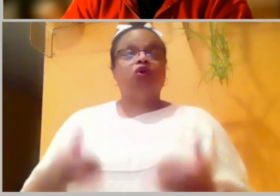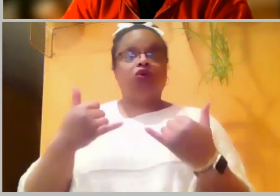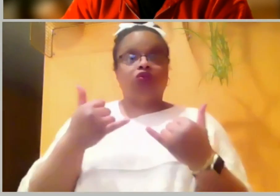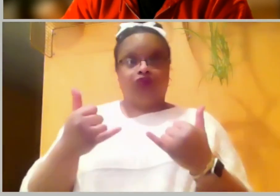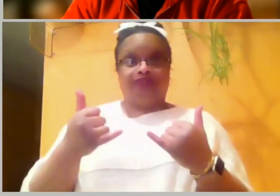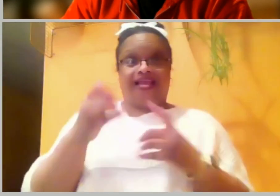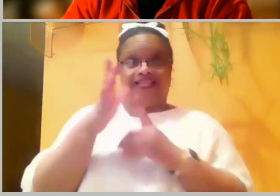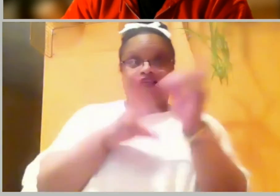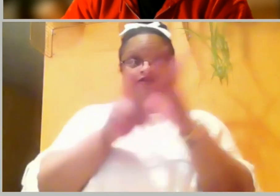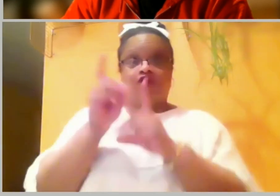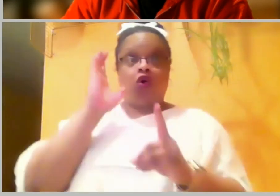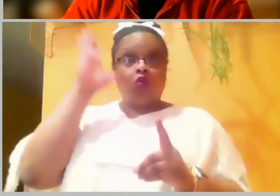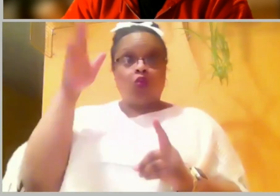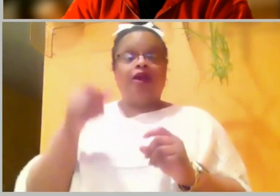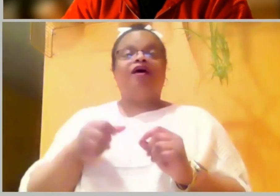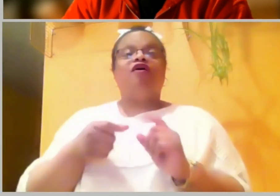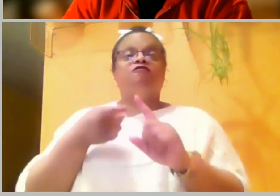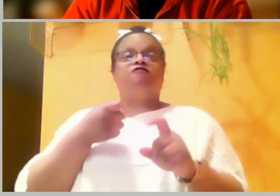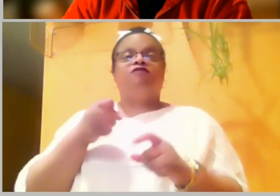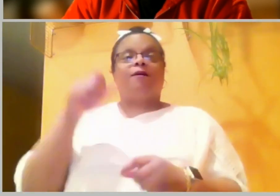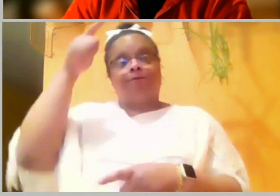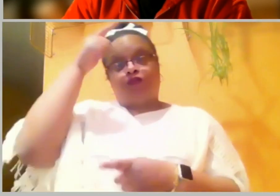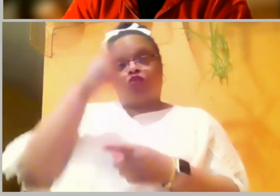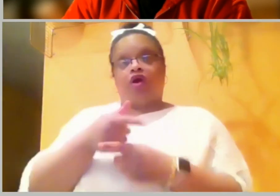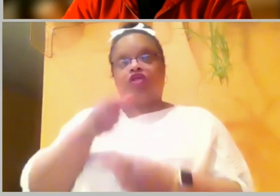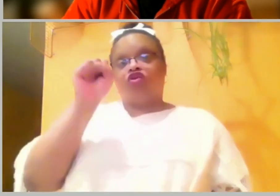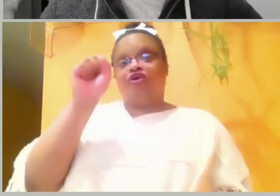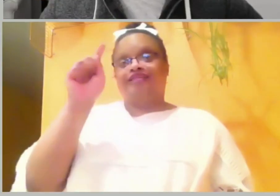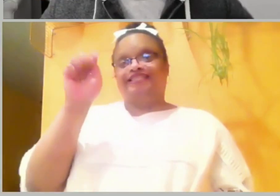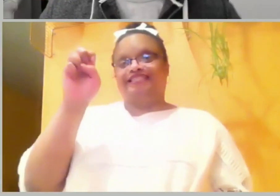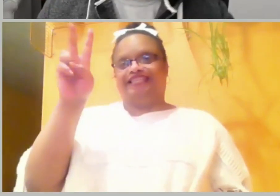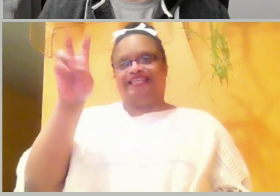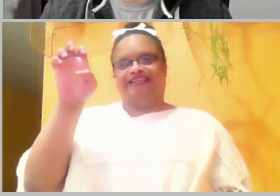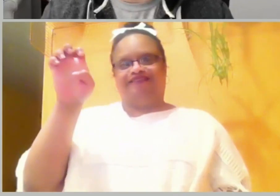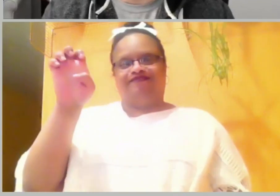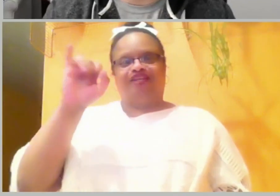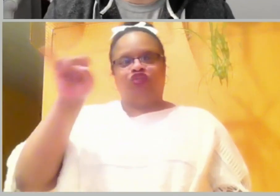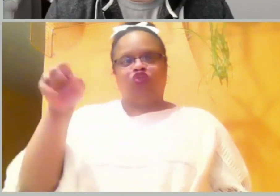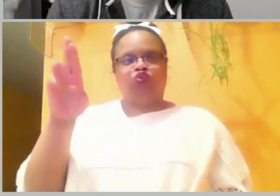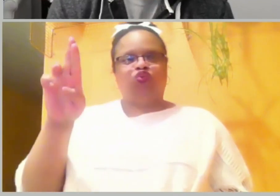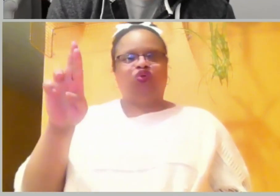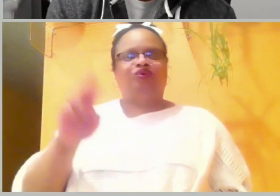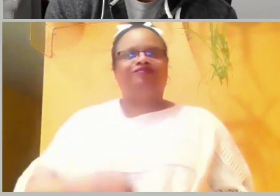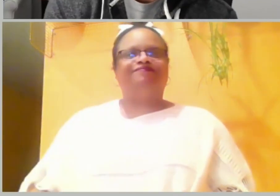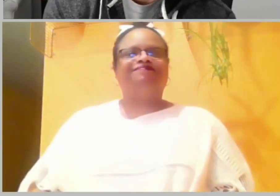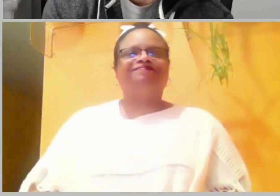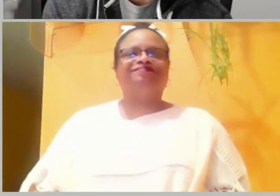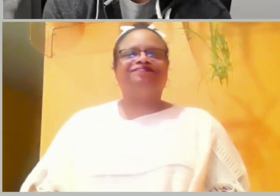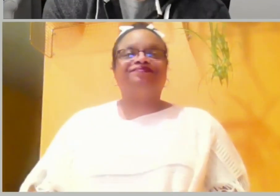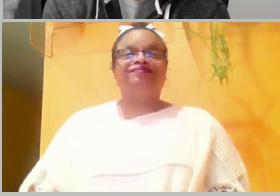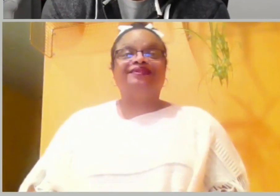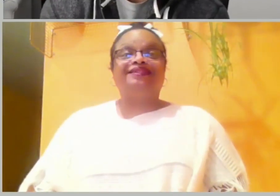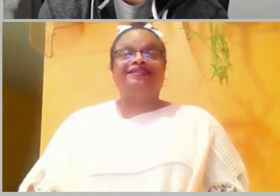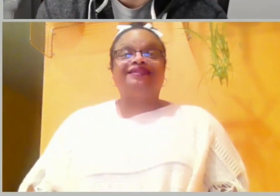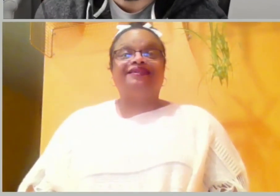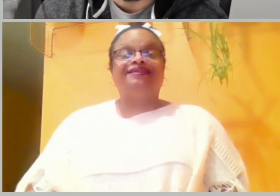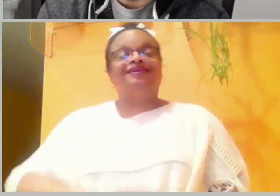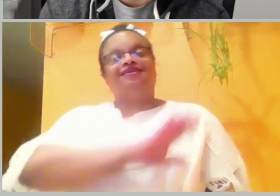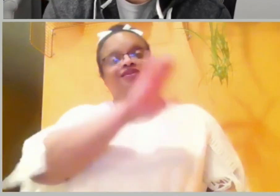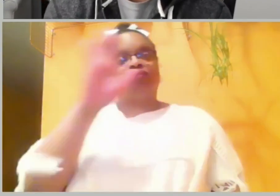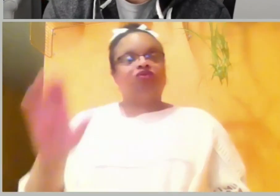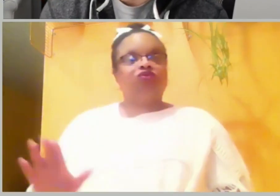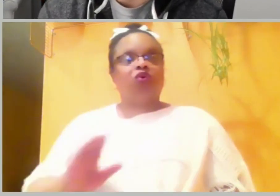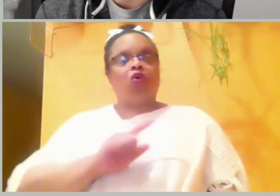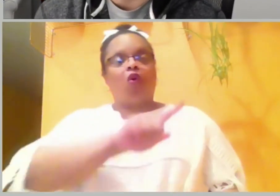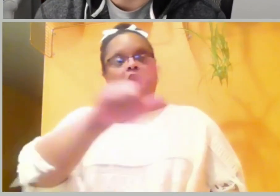Steve Aponte, Jr. Go ahead, Steve. Thank you, bro. Good evening, everyone. So just to start with some